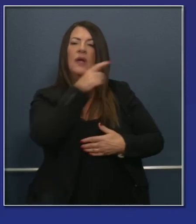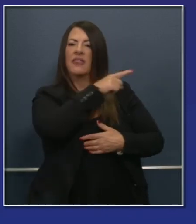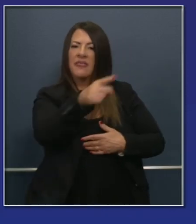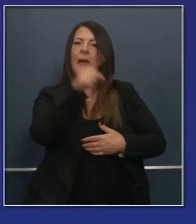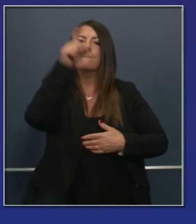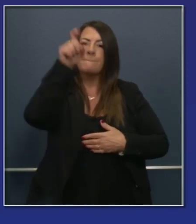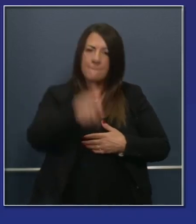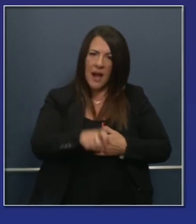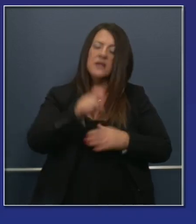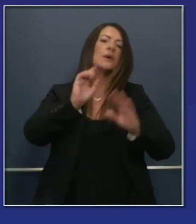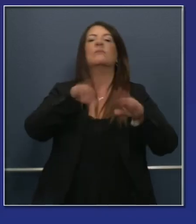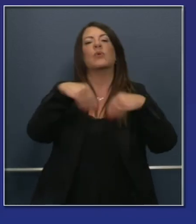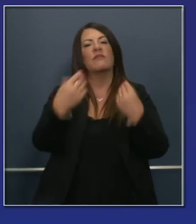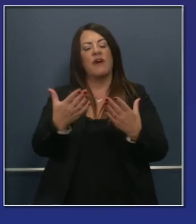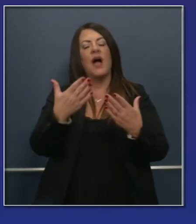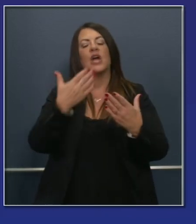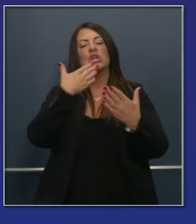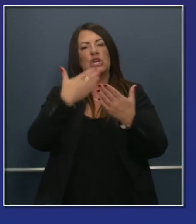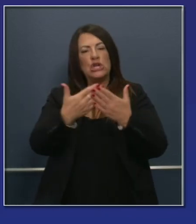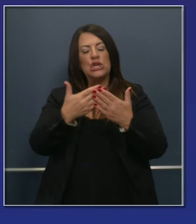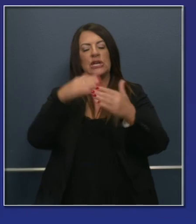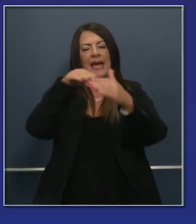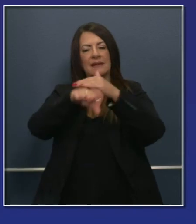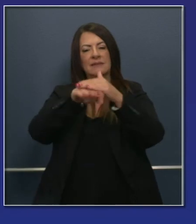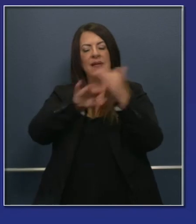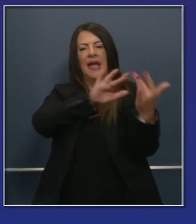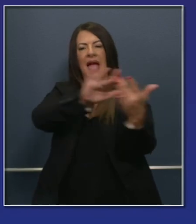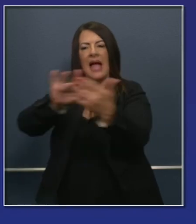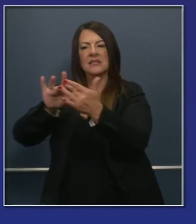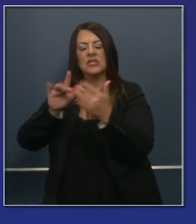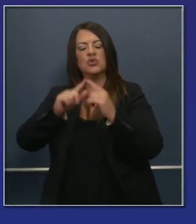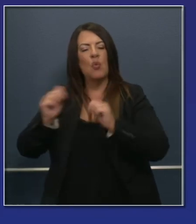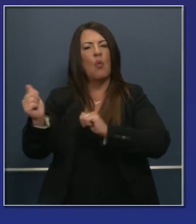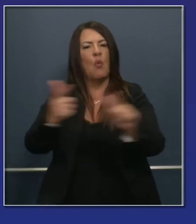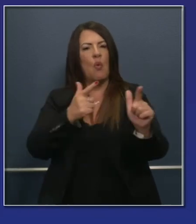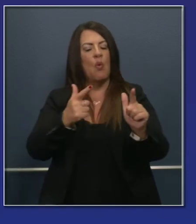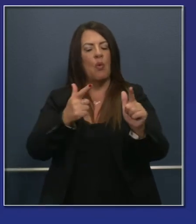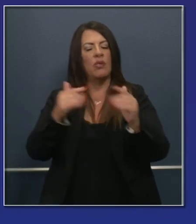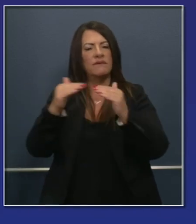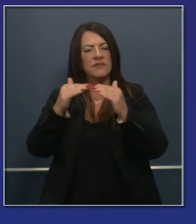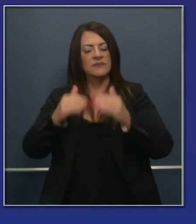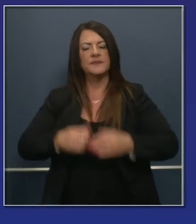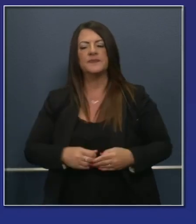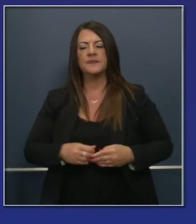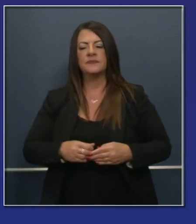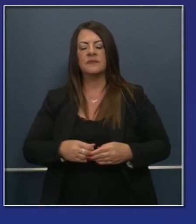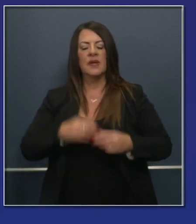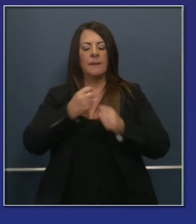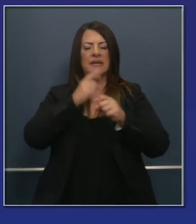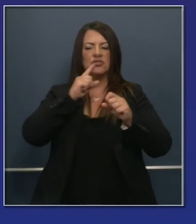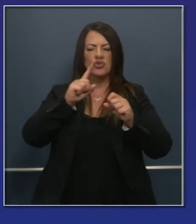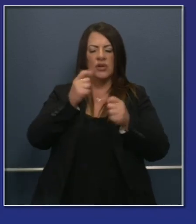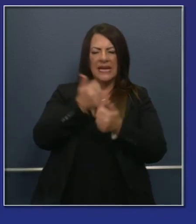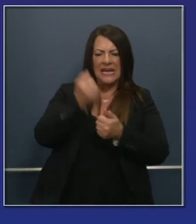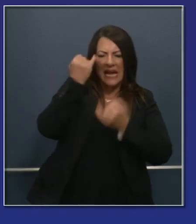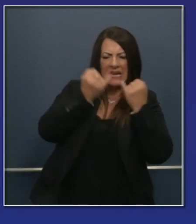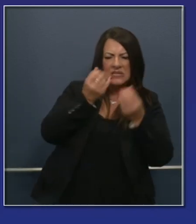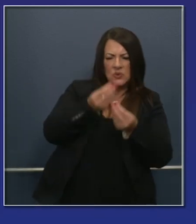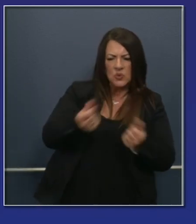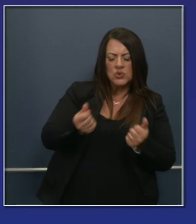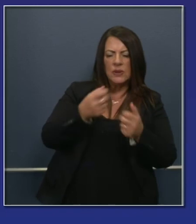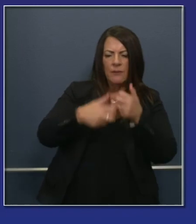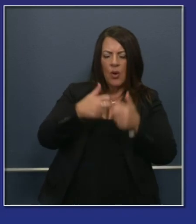their outreach regarding their affordable plan offerings, help deploy near-term connectivity solutions, as well as